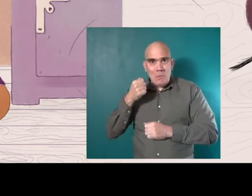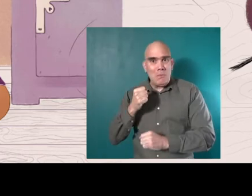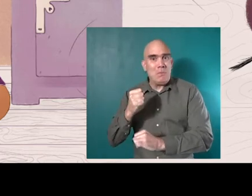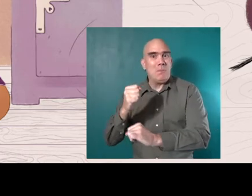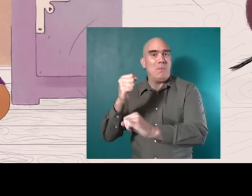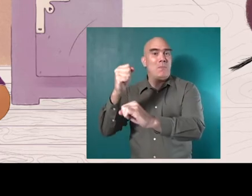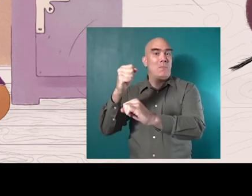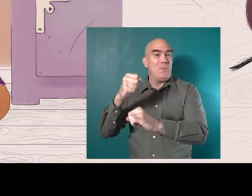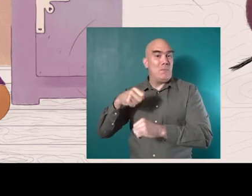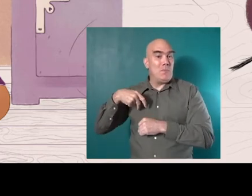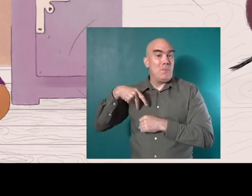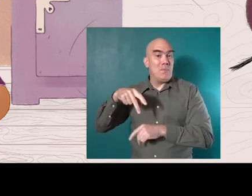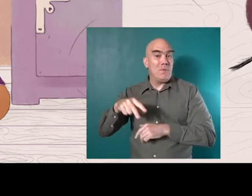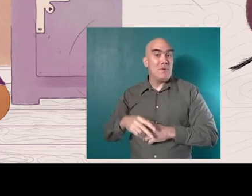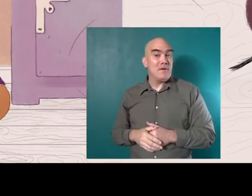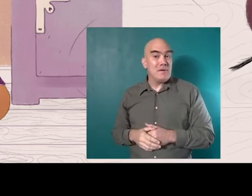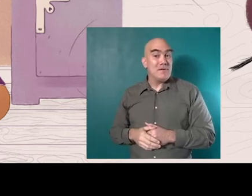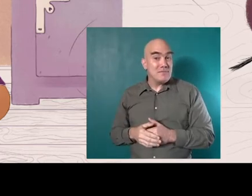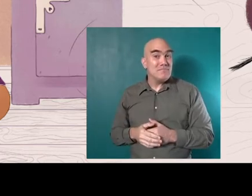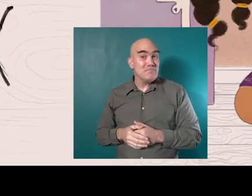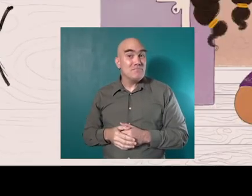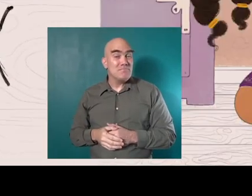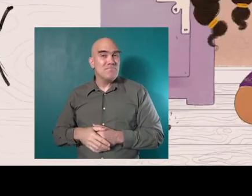I've seen you swing, too.